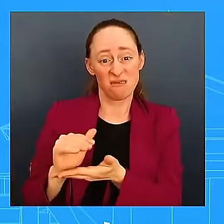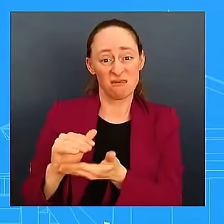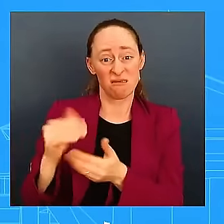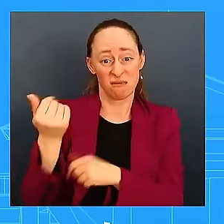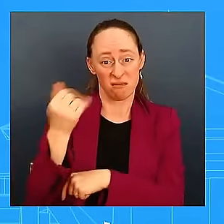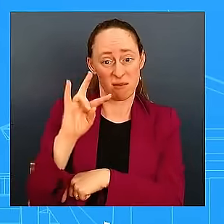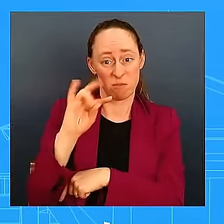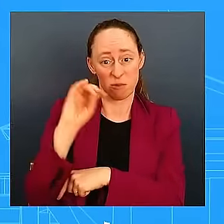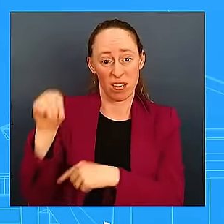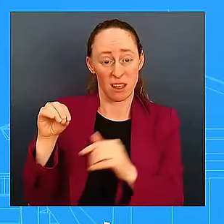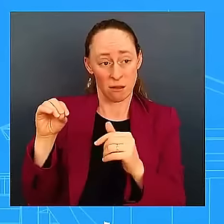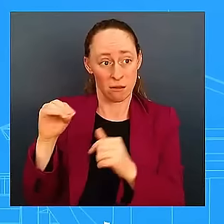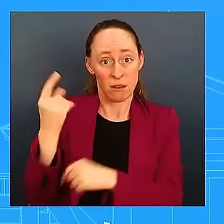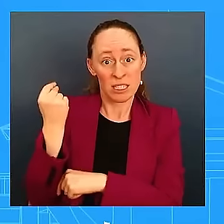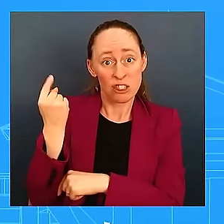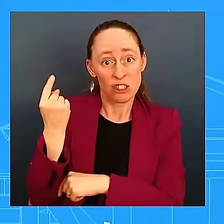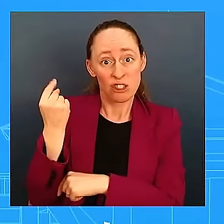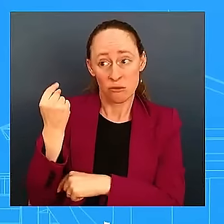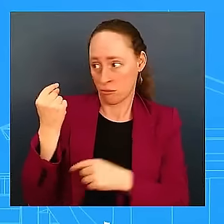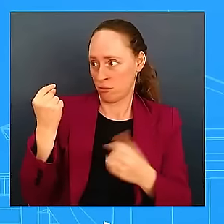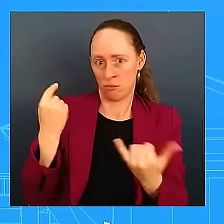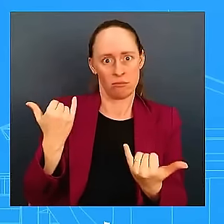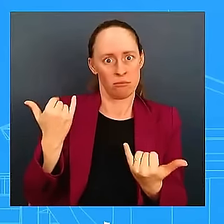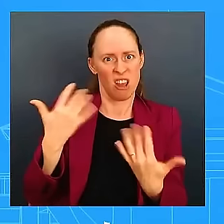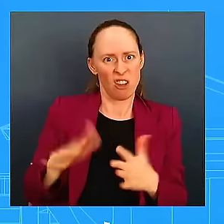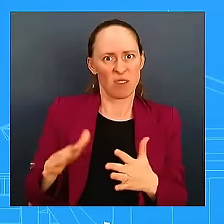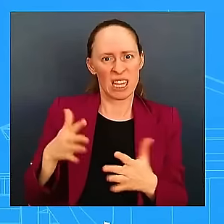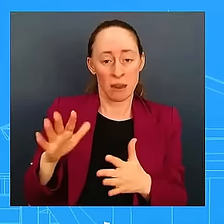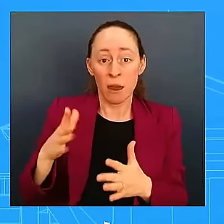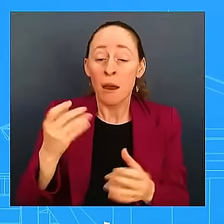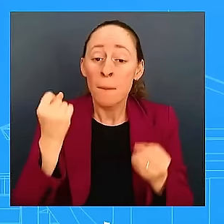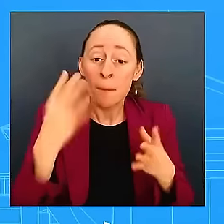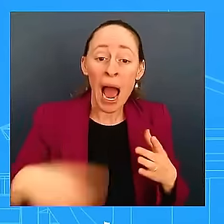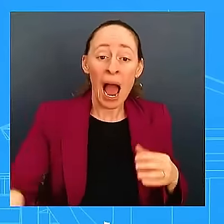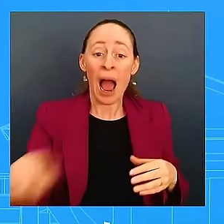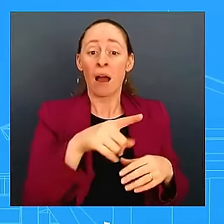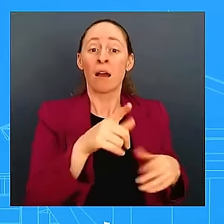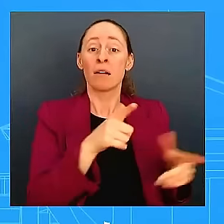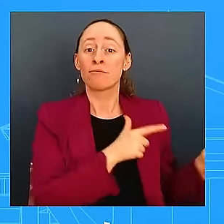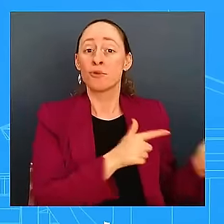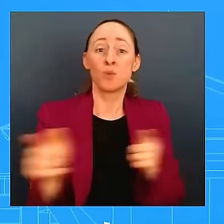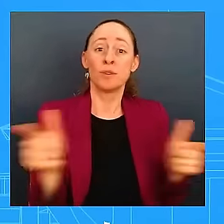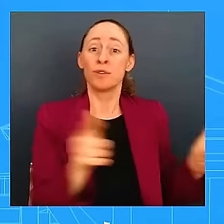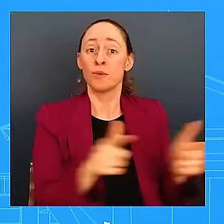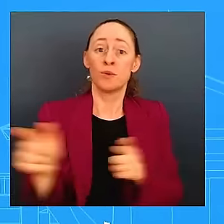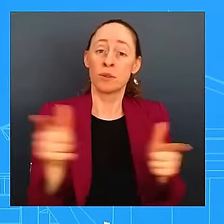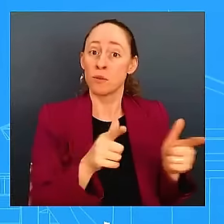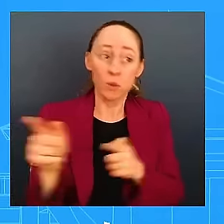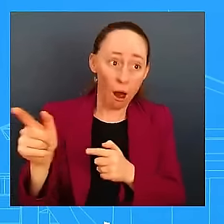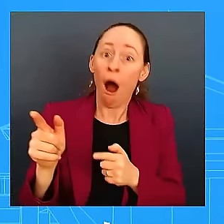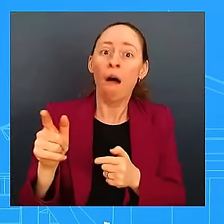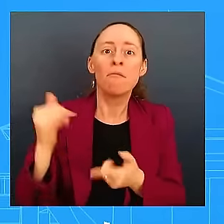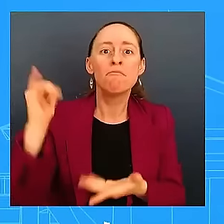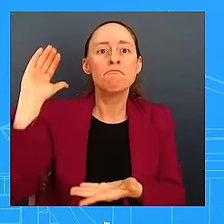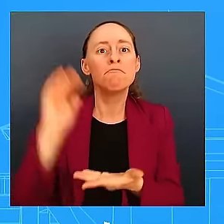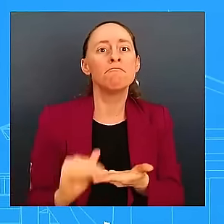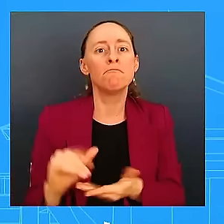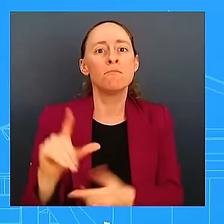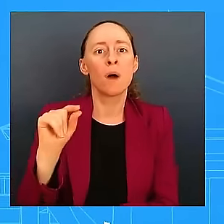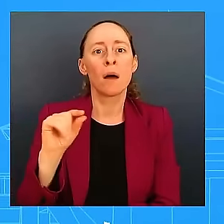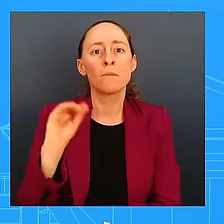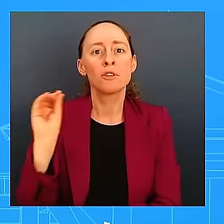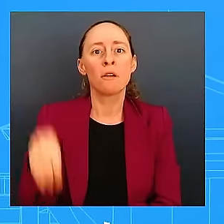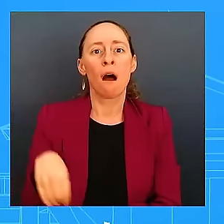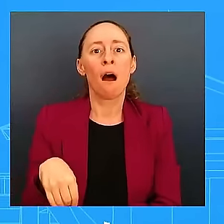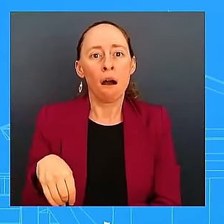number of mass shootings this year is 20% lower, but more must be done. So President Biden is going to sign an executive